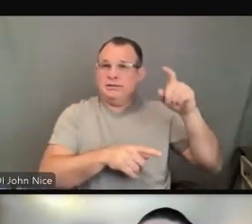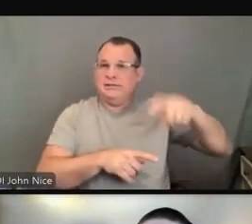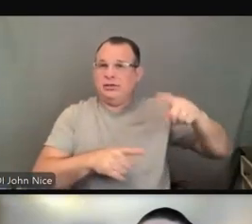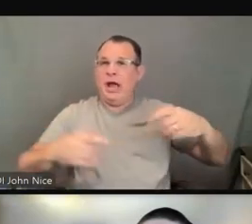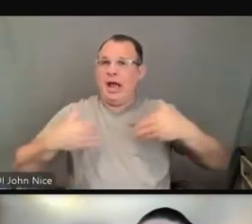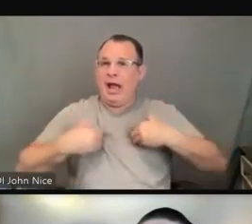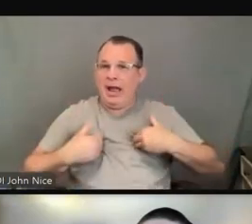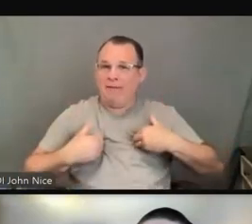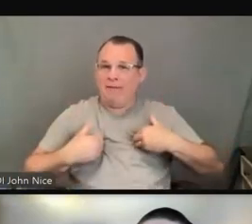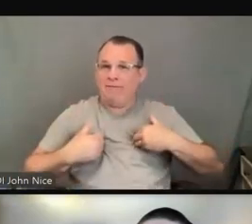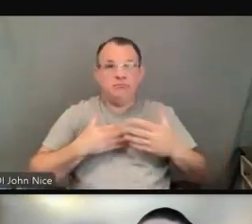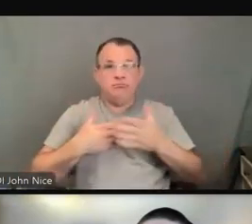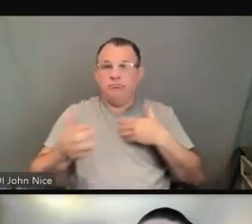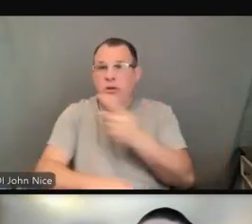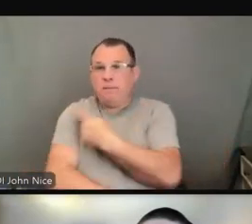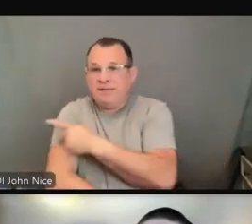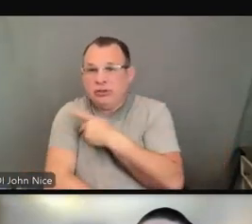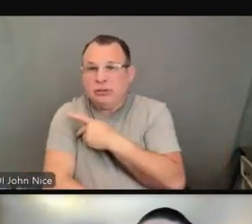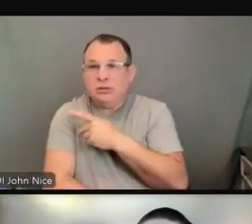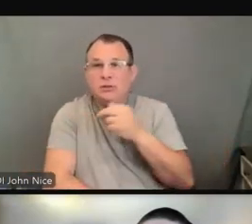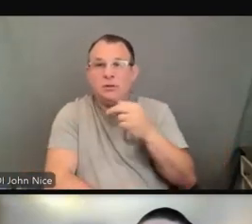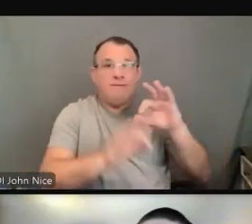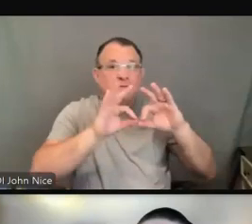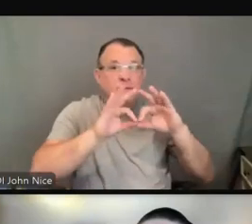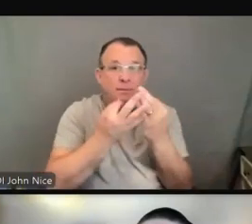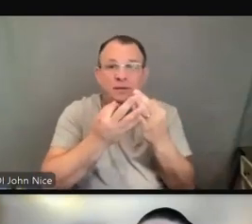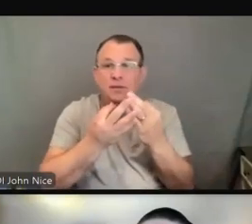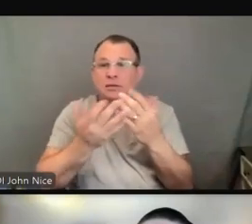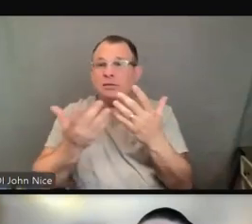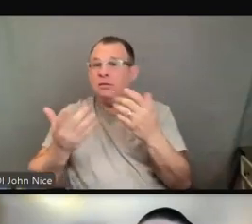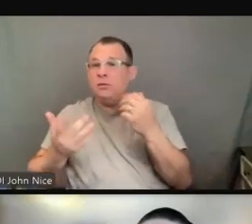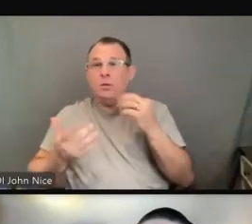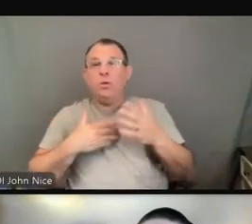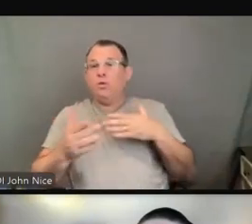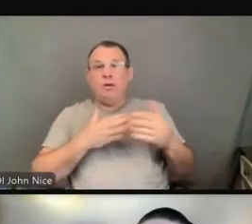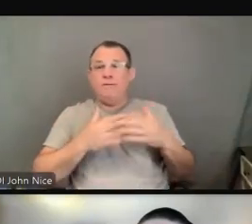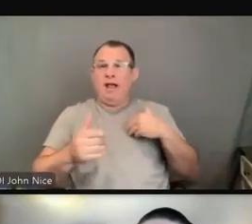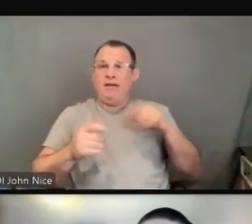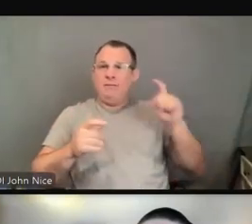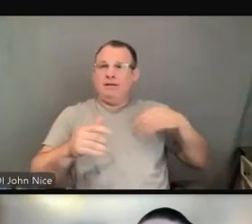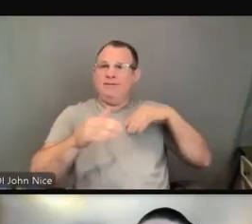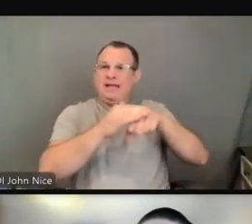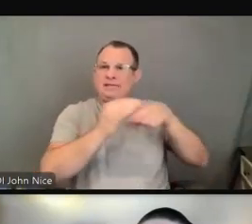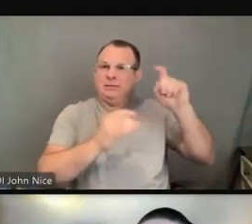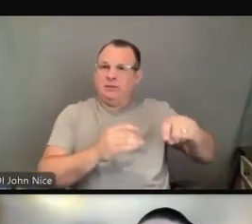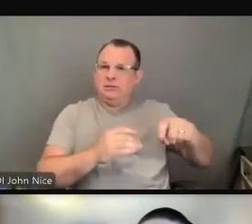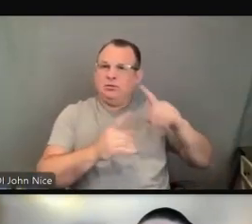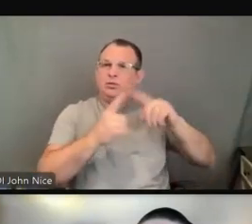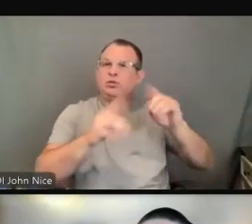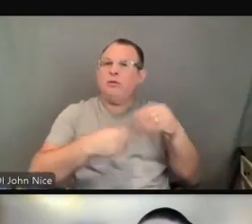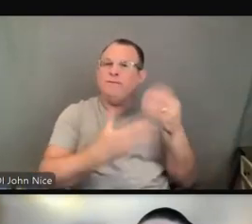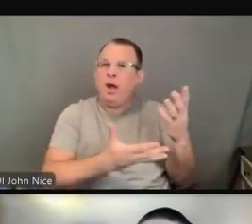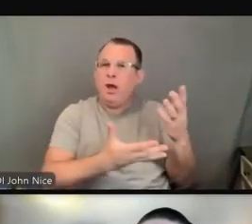or the family member, whatever access they should have, they should be provided with aids and services